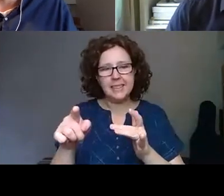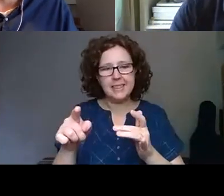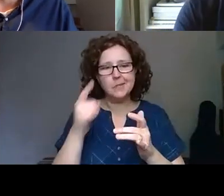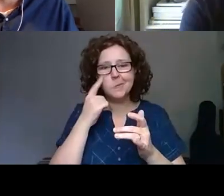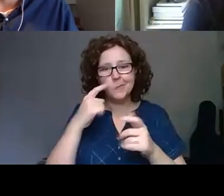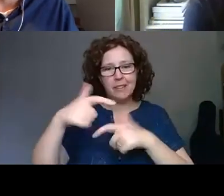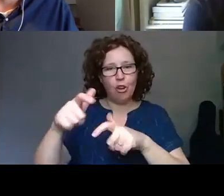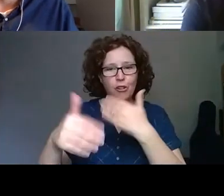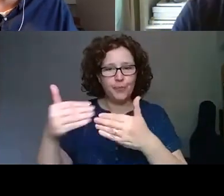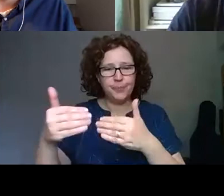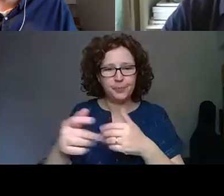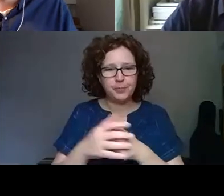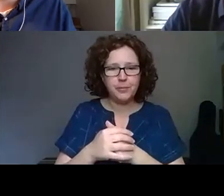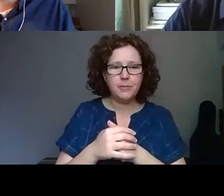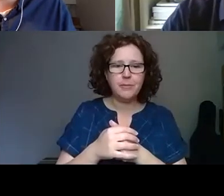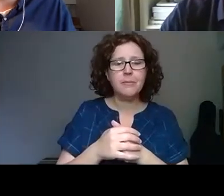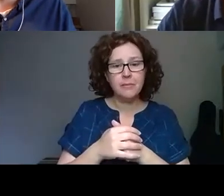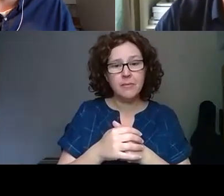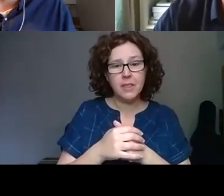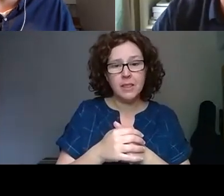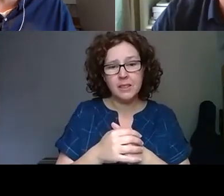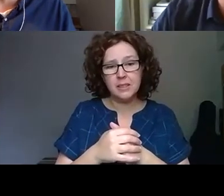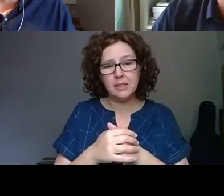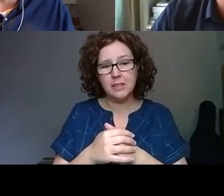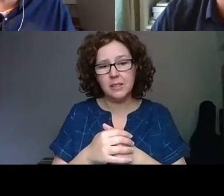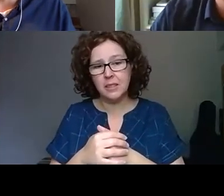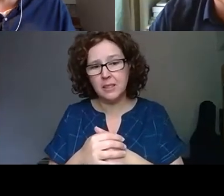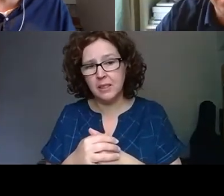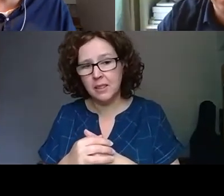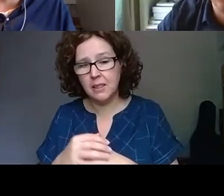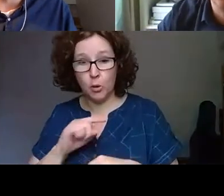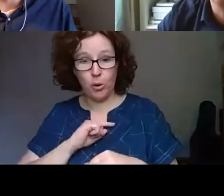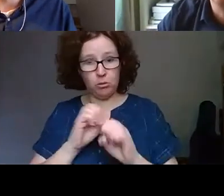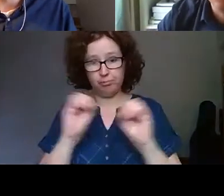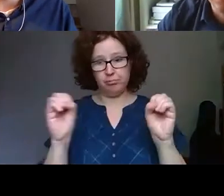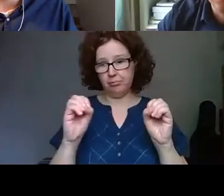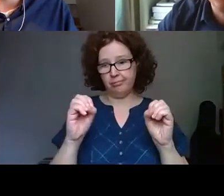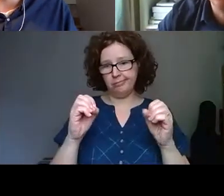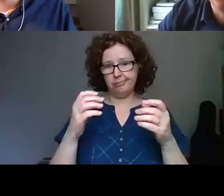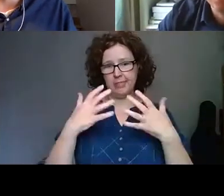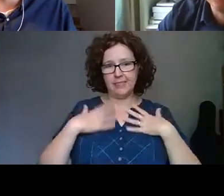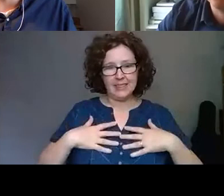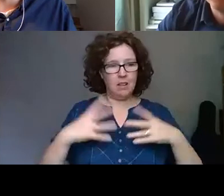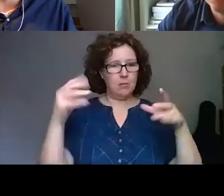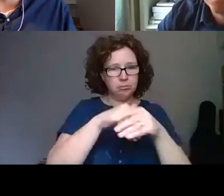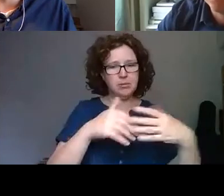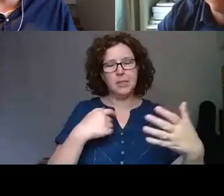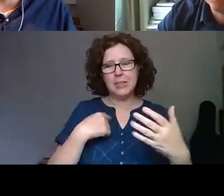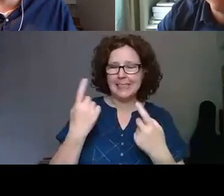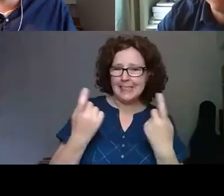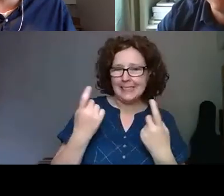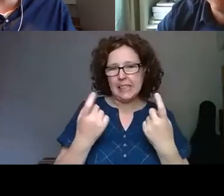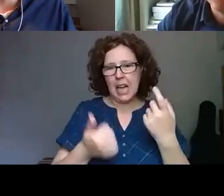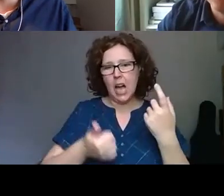And given that it, it was going to be in an online space and not in a physical environment, there were sensitivities around how some of that content